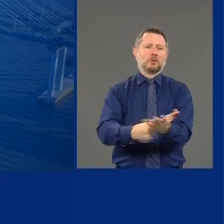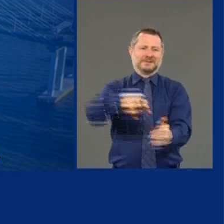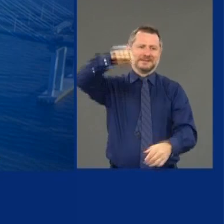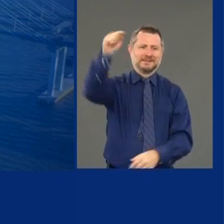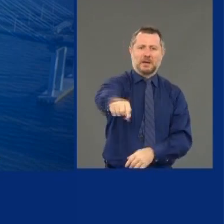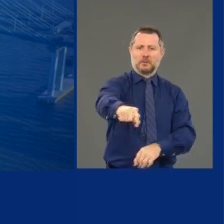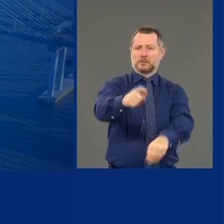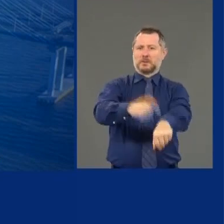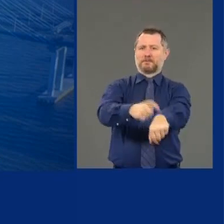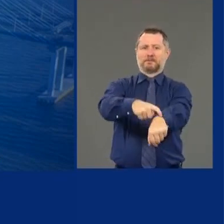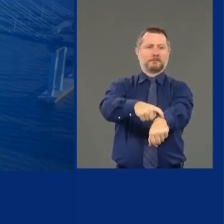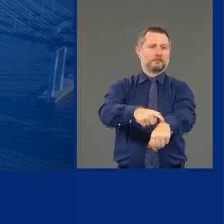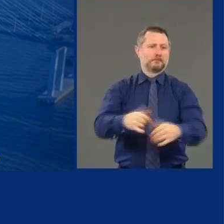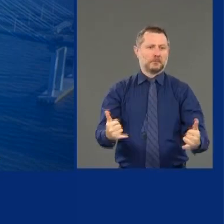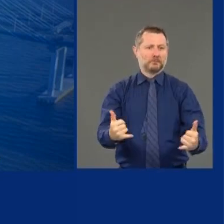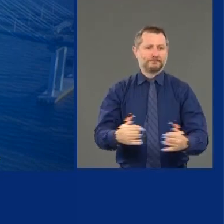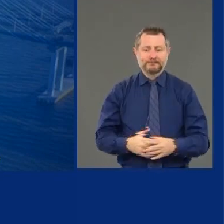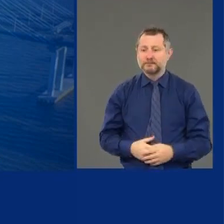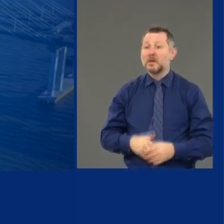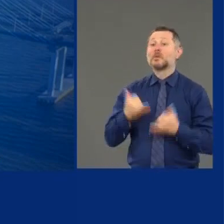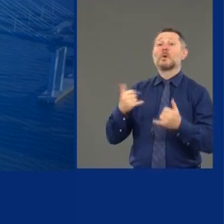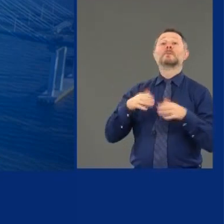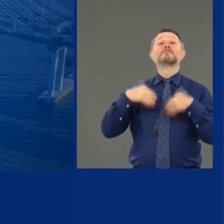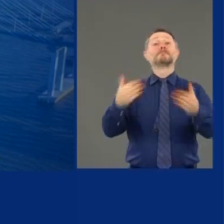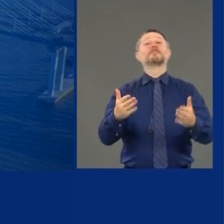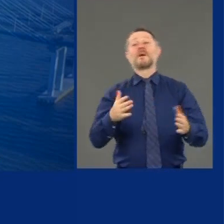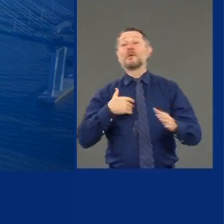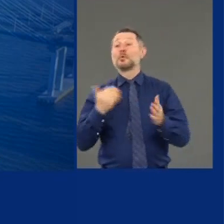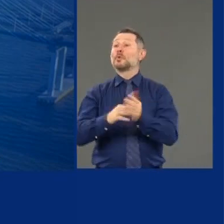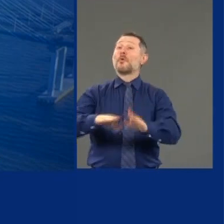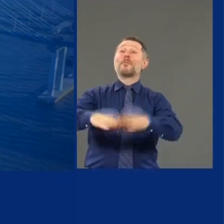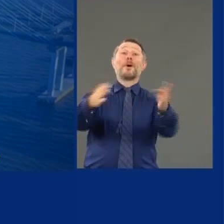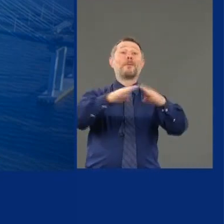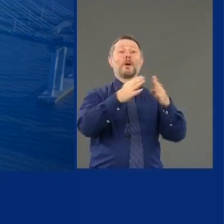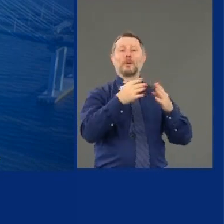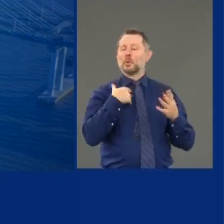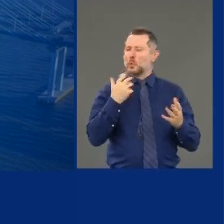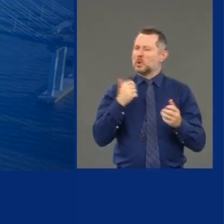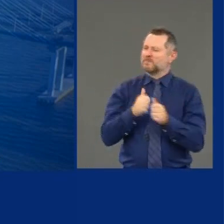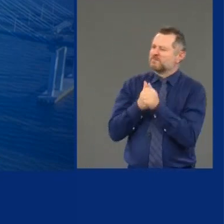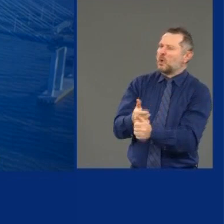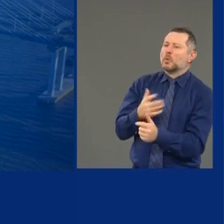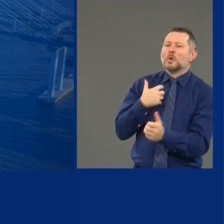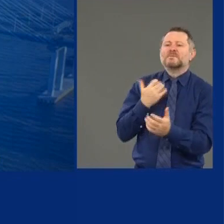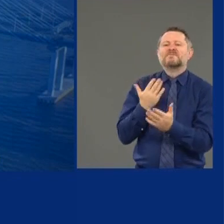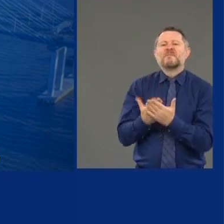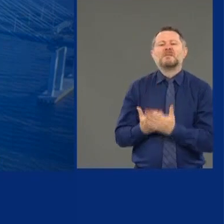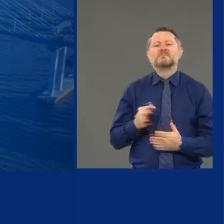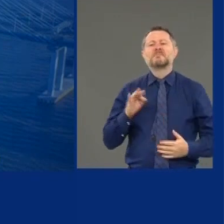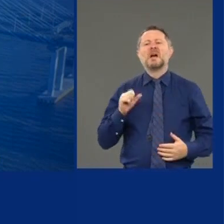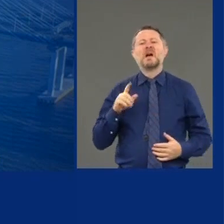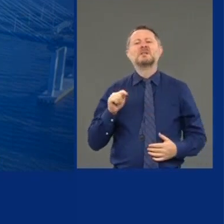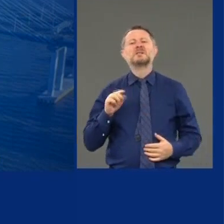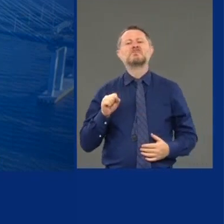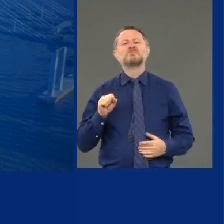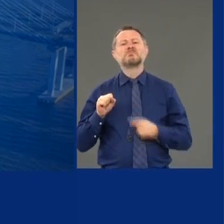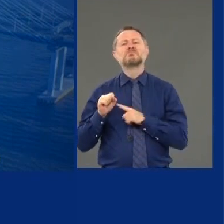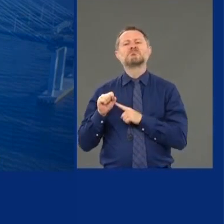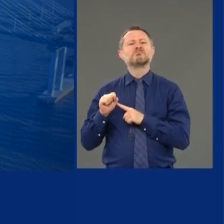for the future. In terms of our reopening here after COVID in New York, we've been following the facts.